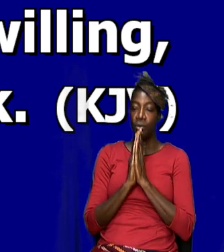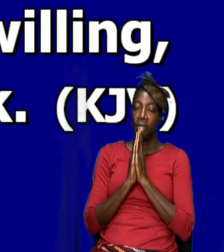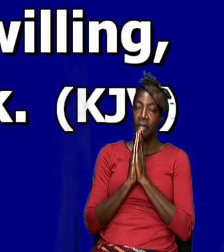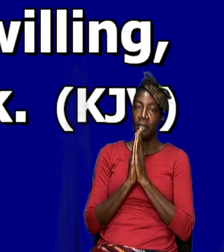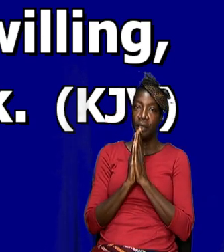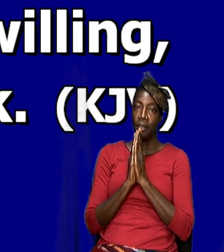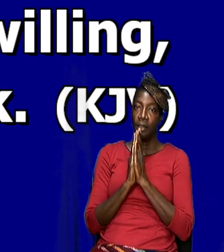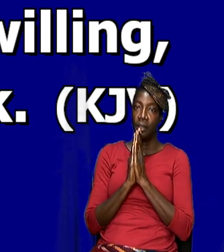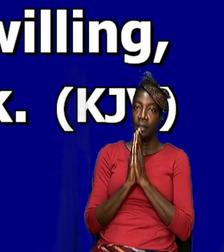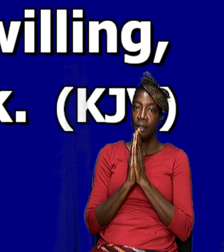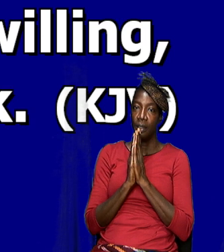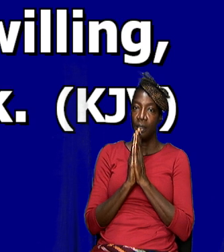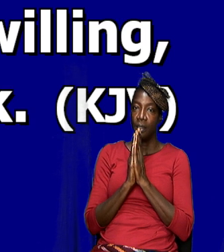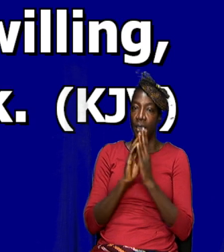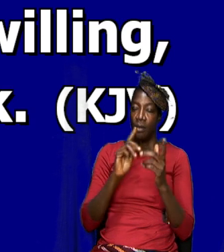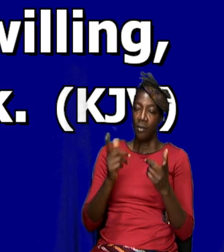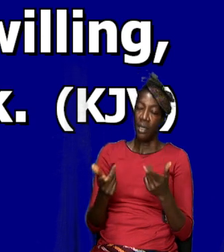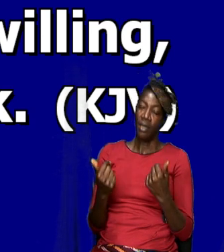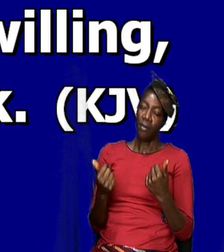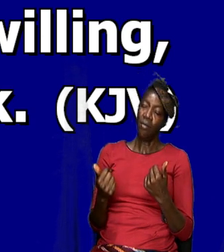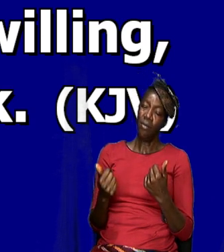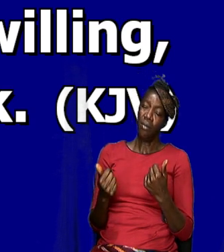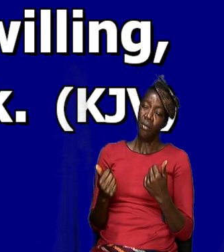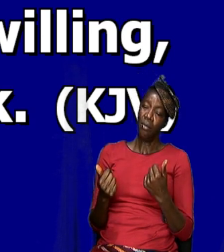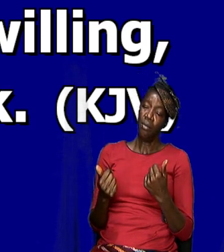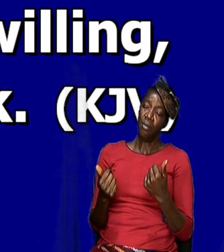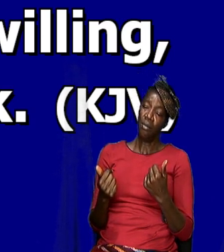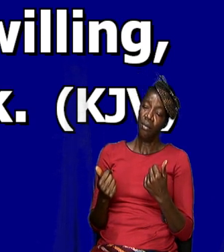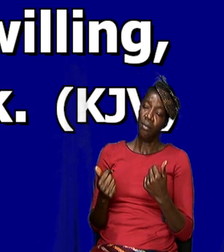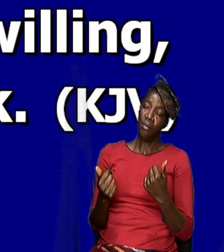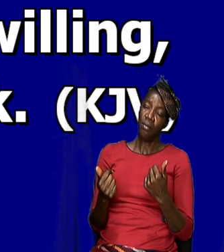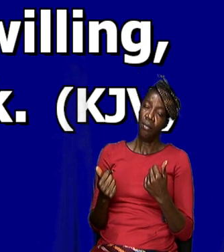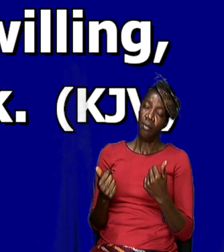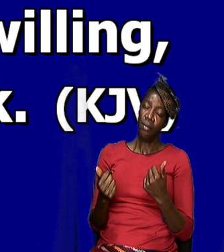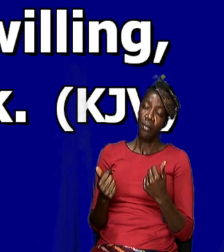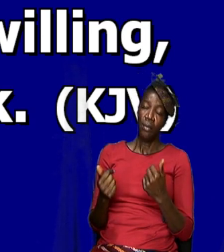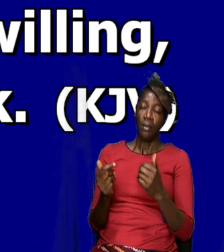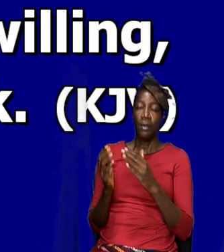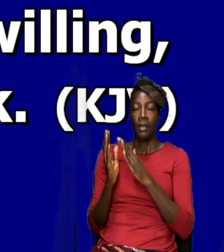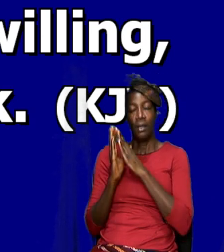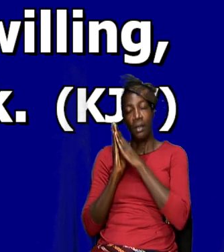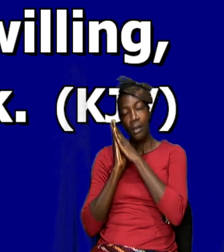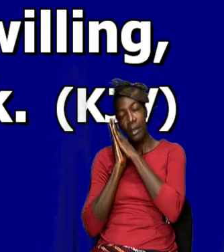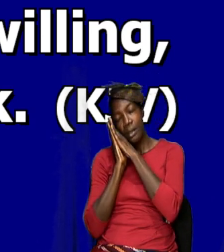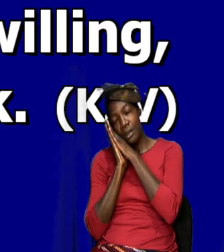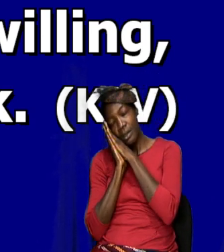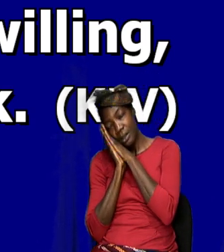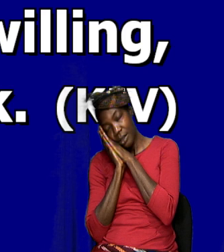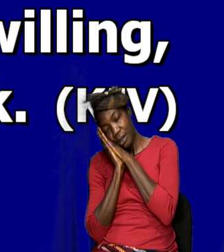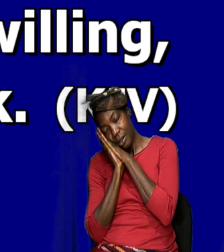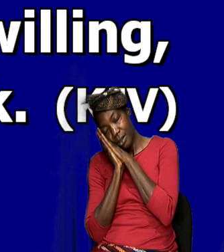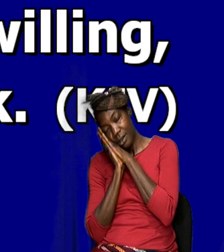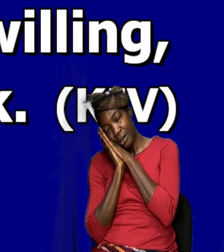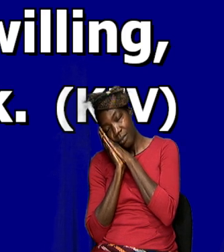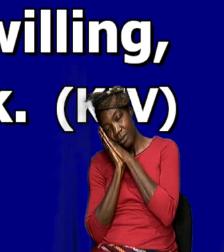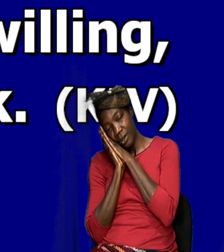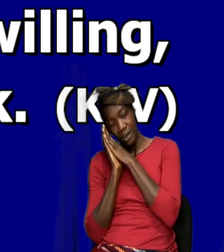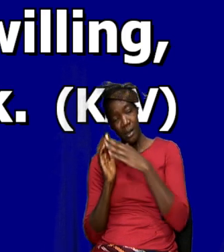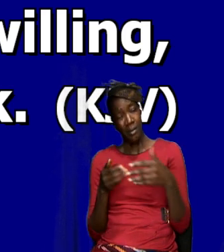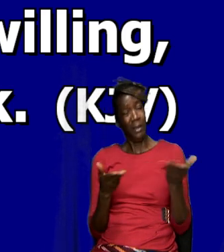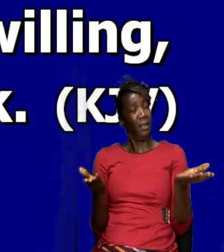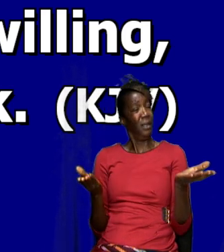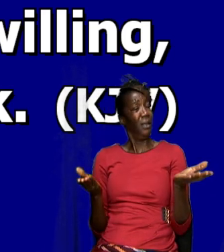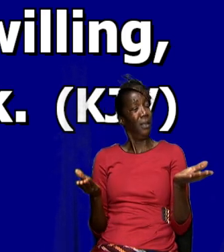and the Bible said when he came back out they were sleeping and you know he said to